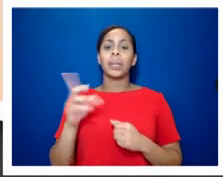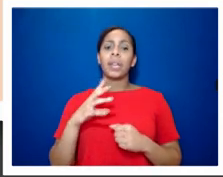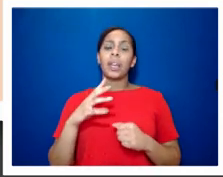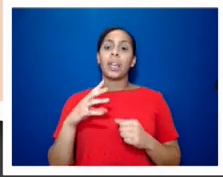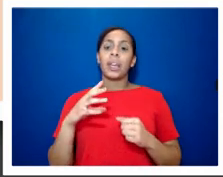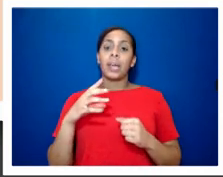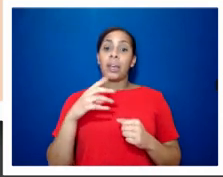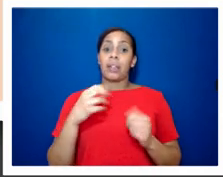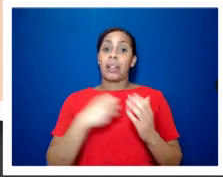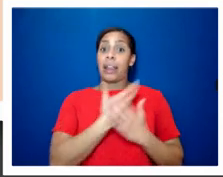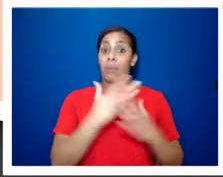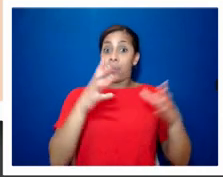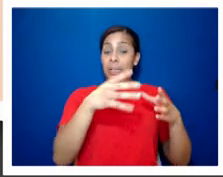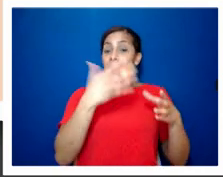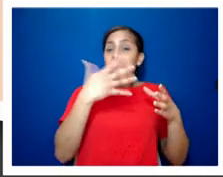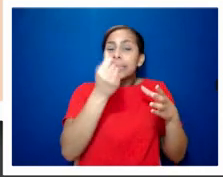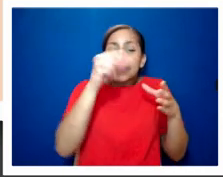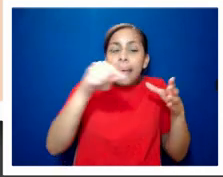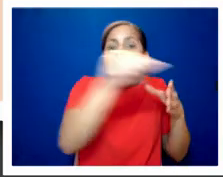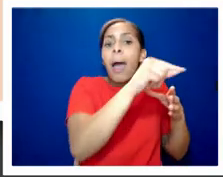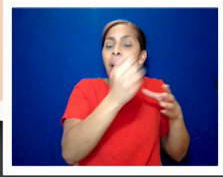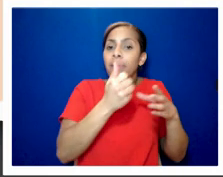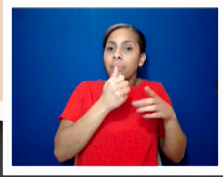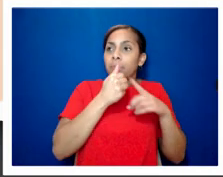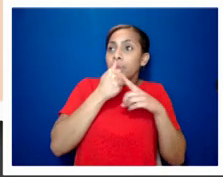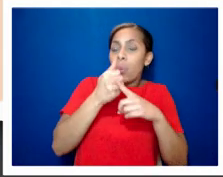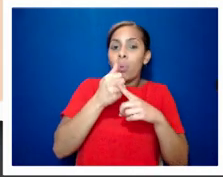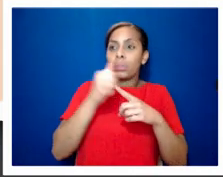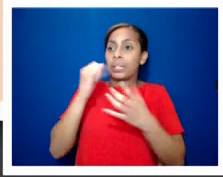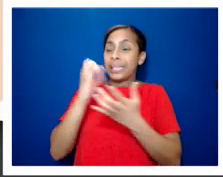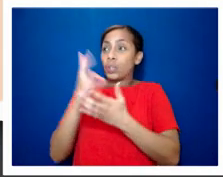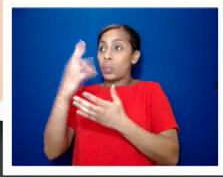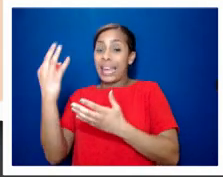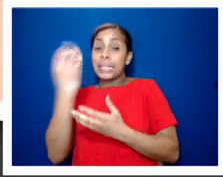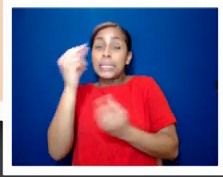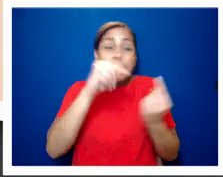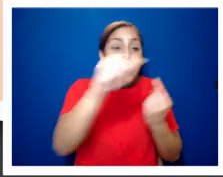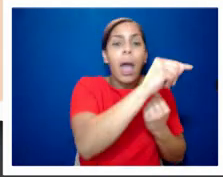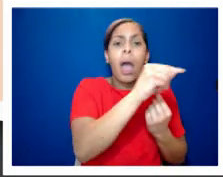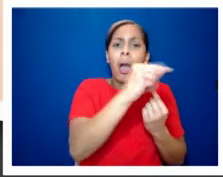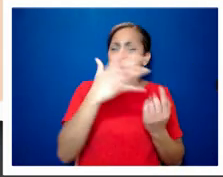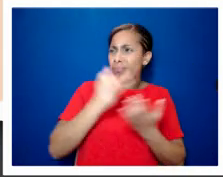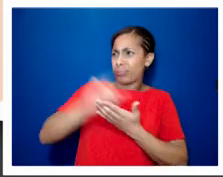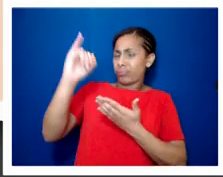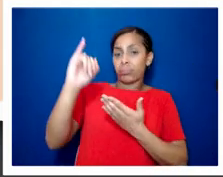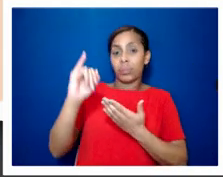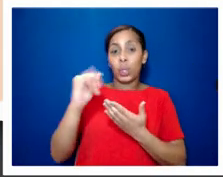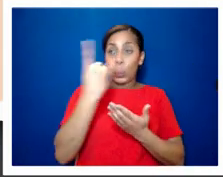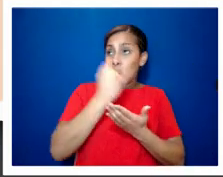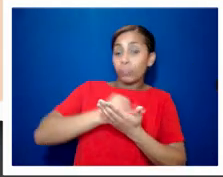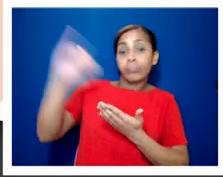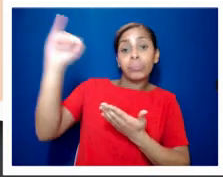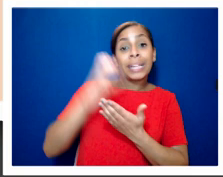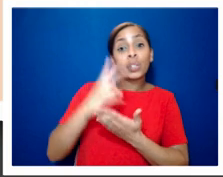28 and only a very small number of mps actually spoke out against it one of these was bernie grant the mp for